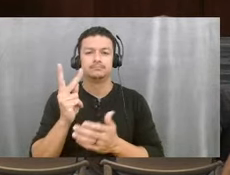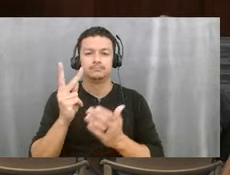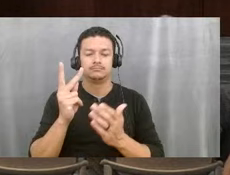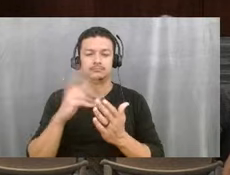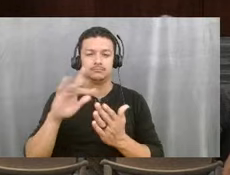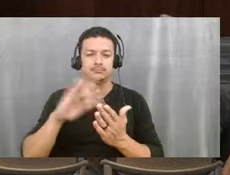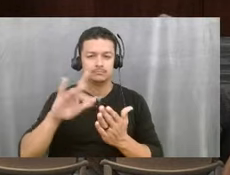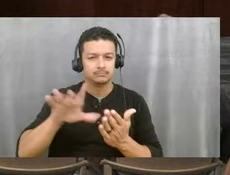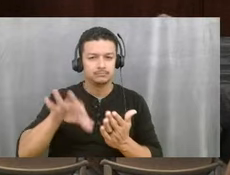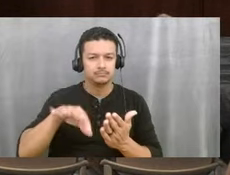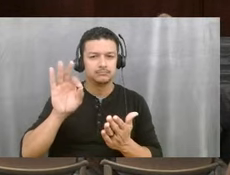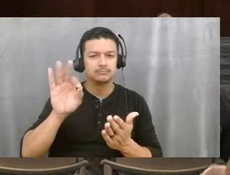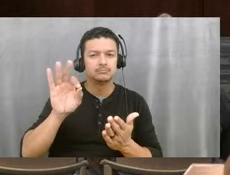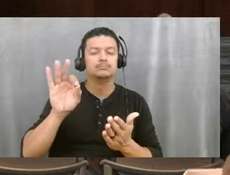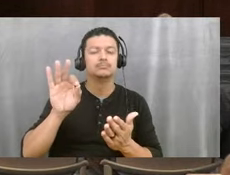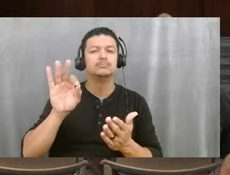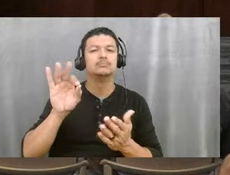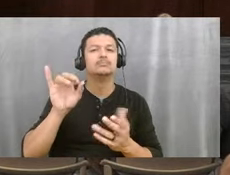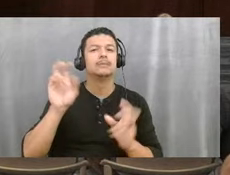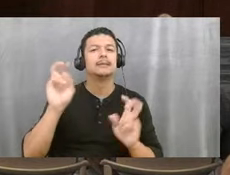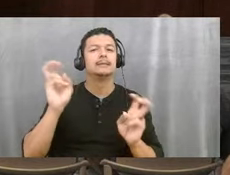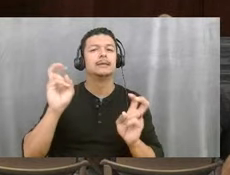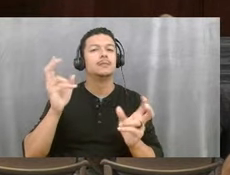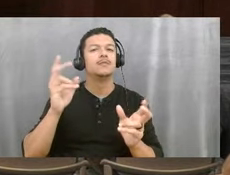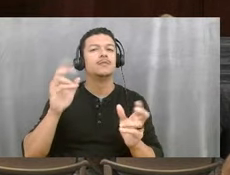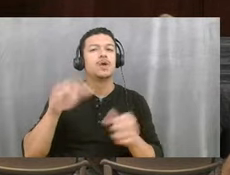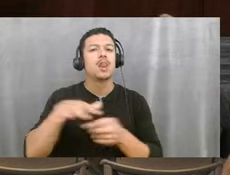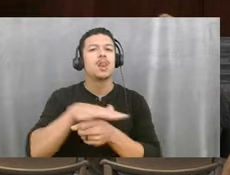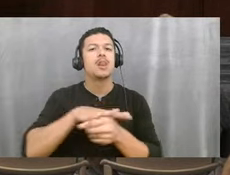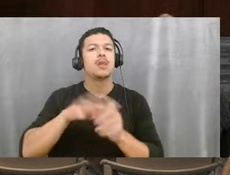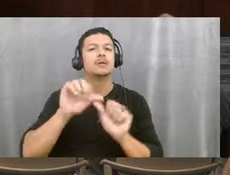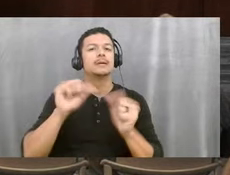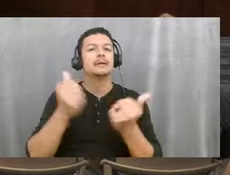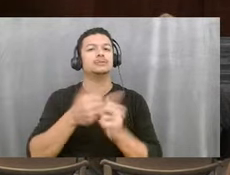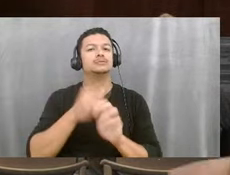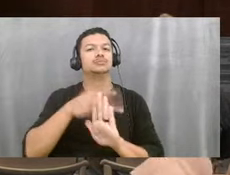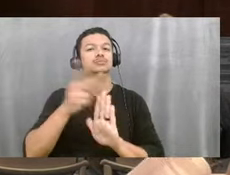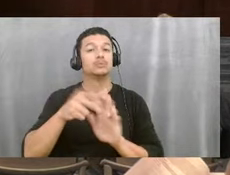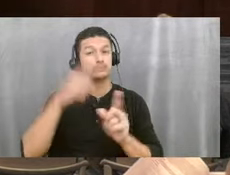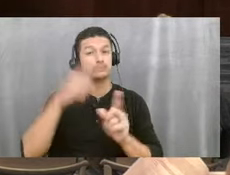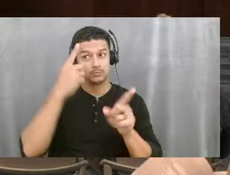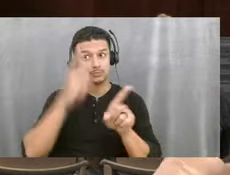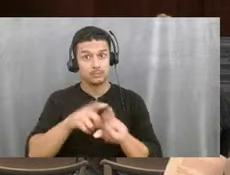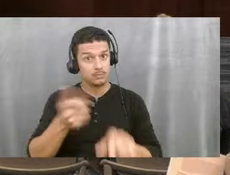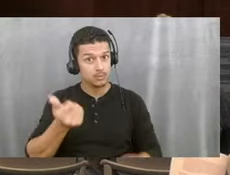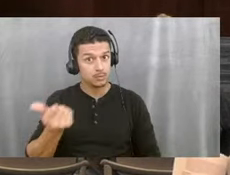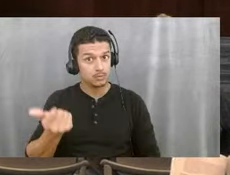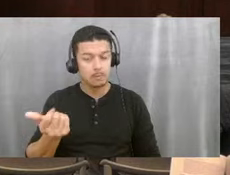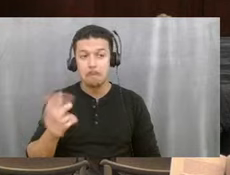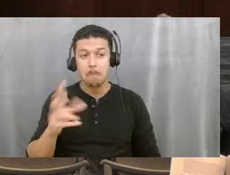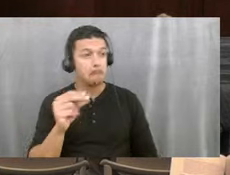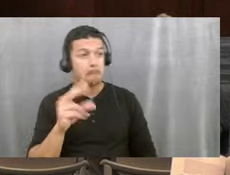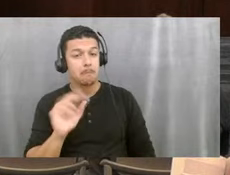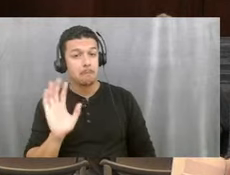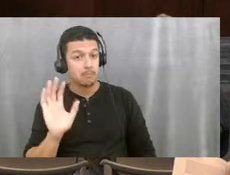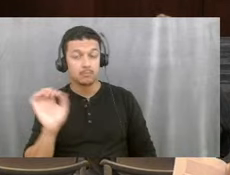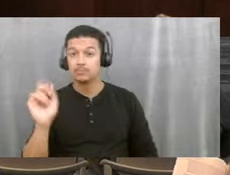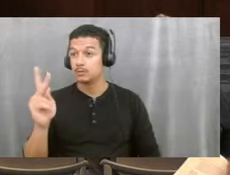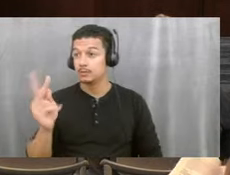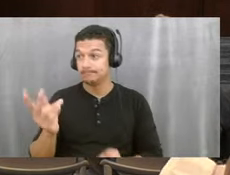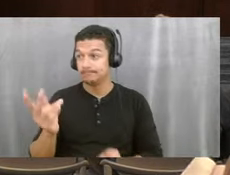This is the local agency program agreement. All was there anything else? No, that's it. All right, let's turn to vice mayor.